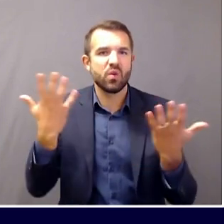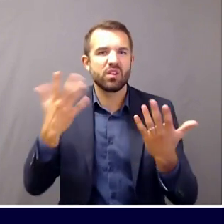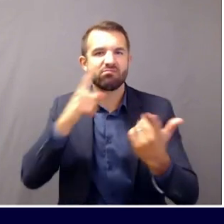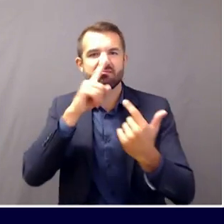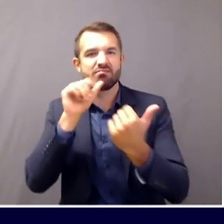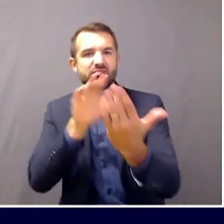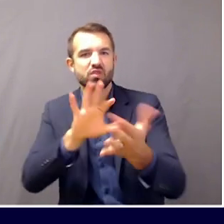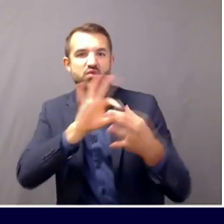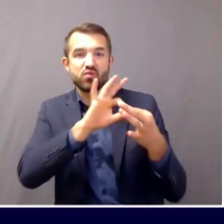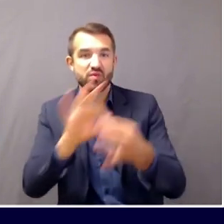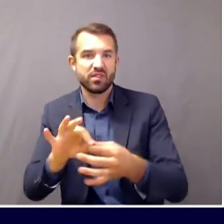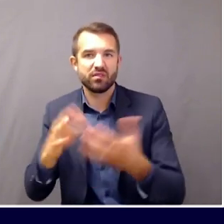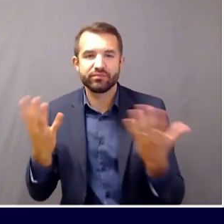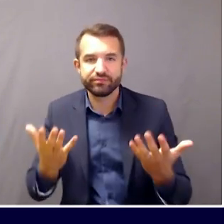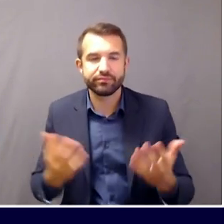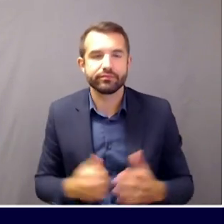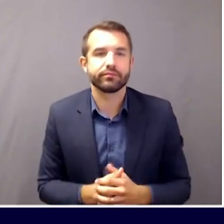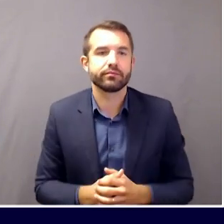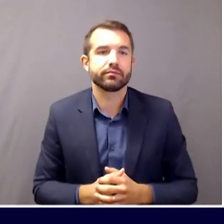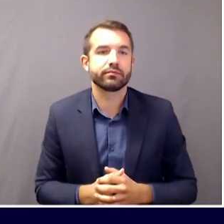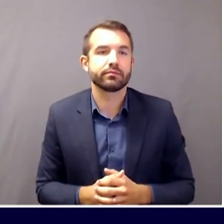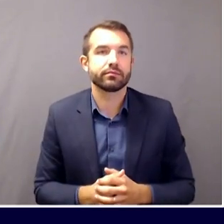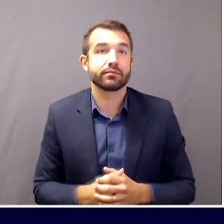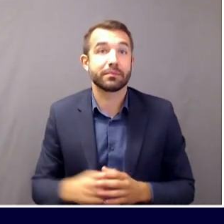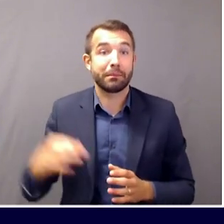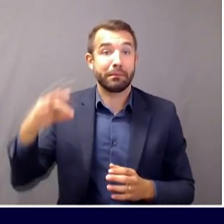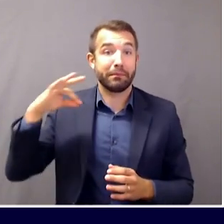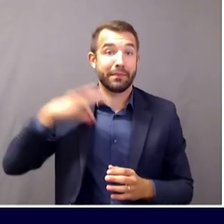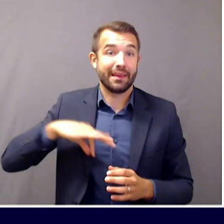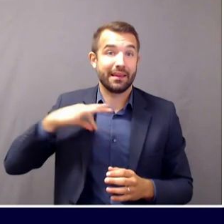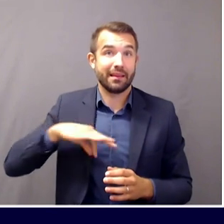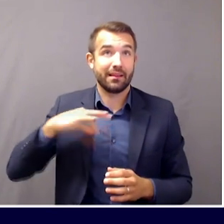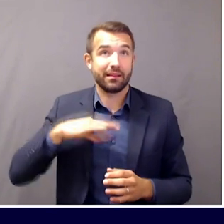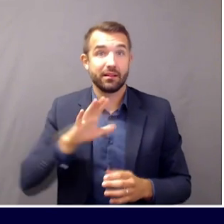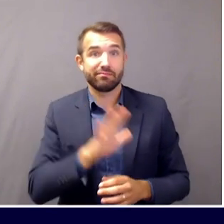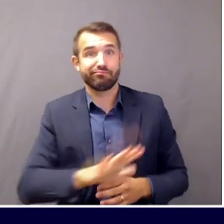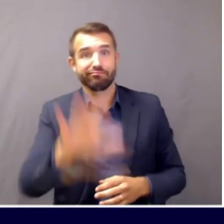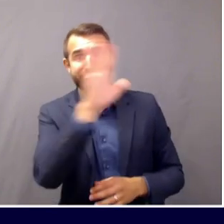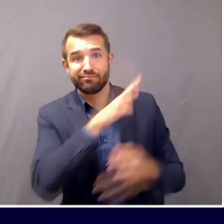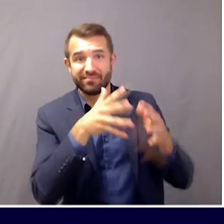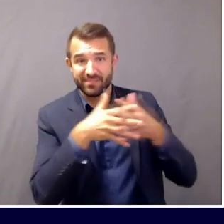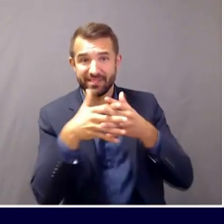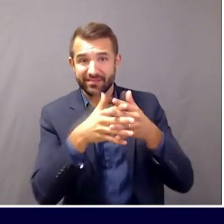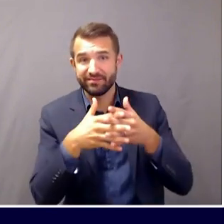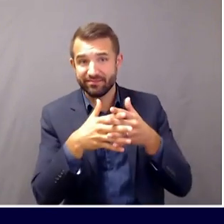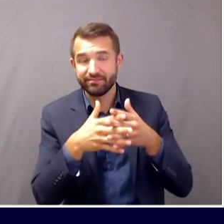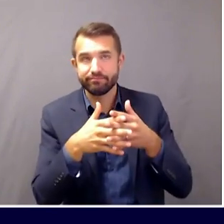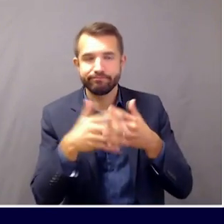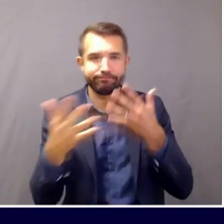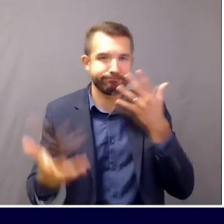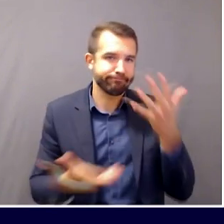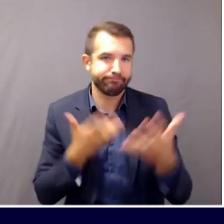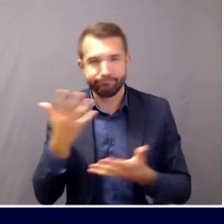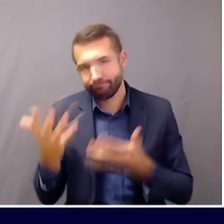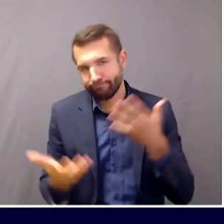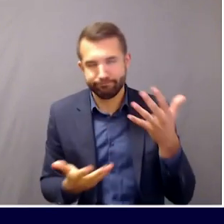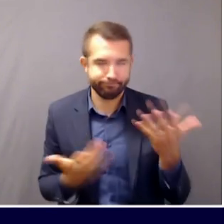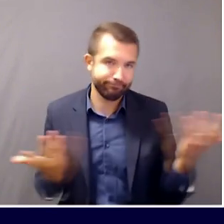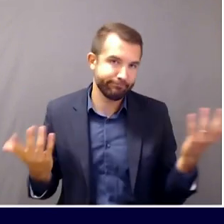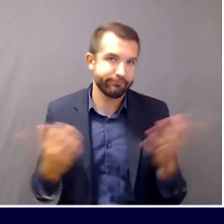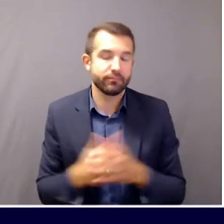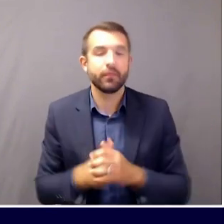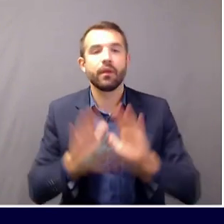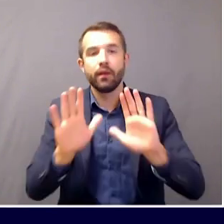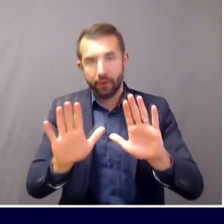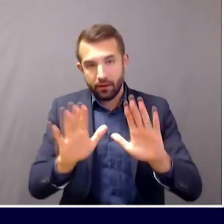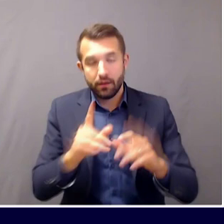role, um, not just in Maine, but elsewhere. We're examining a lot of similar strategies that are all predicated on testing that